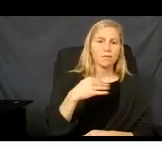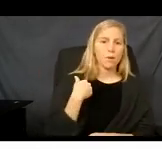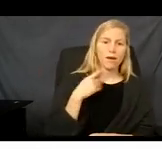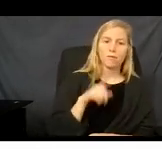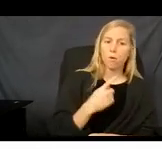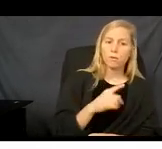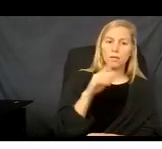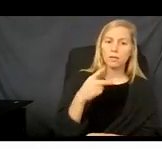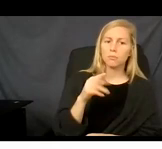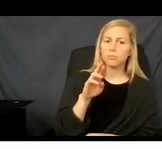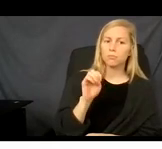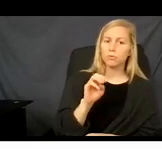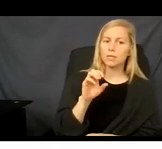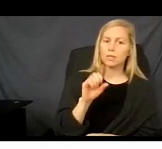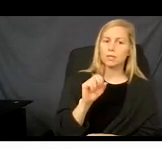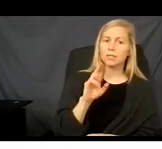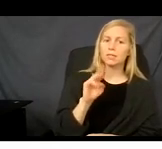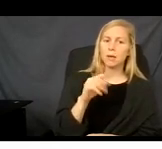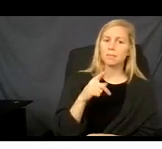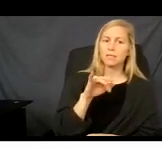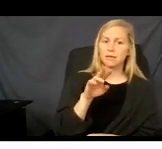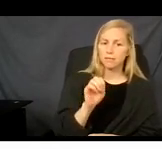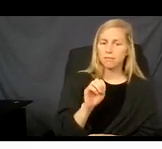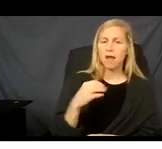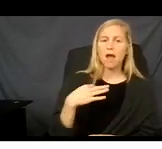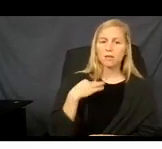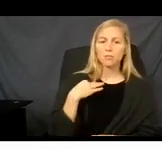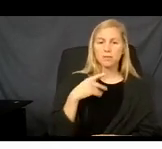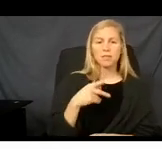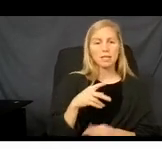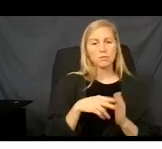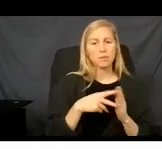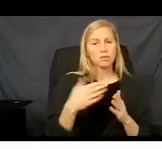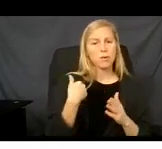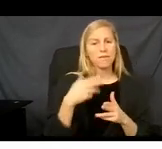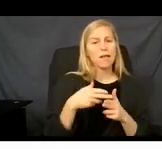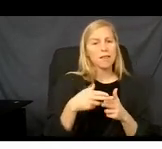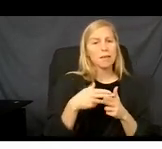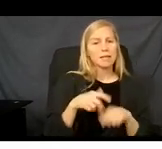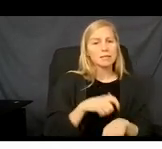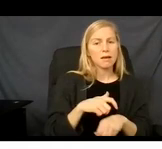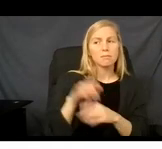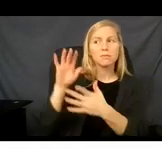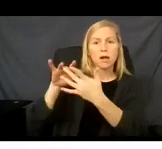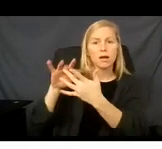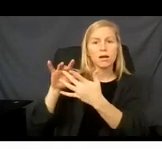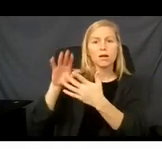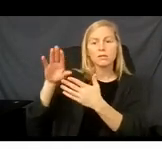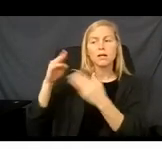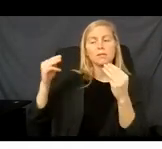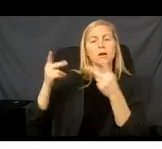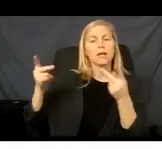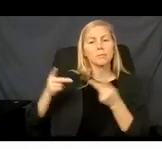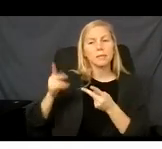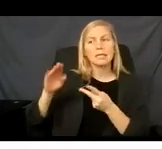So if you have presumptive eligibility, you have a limited time to contact the marketplace via